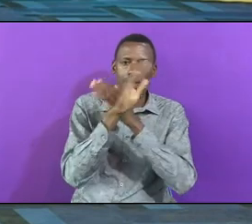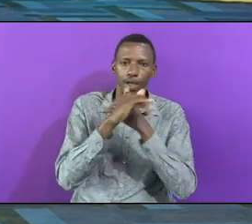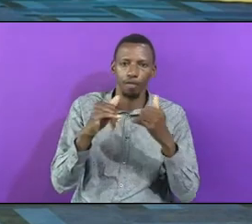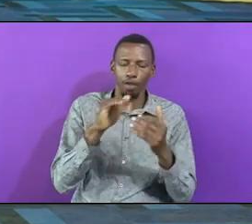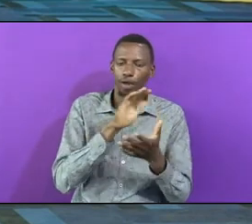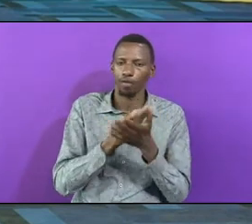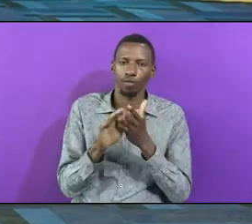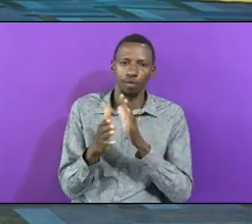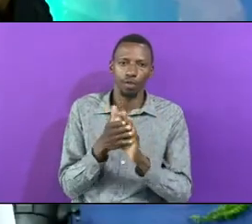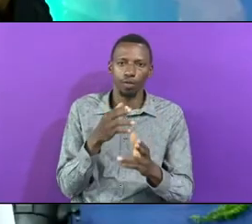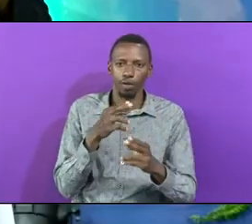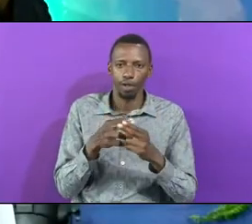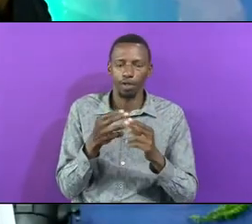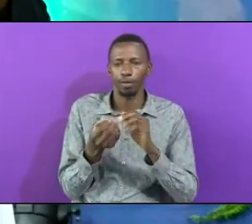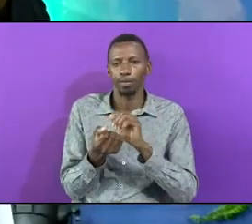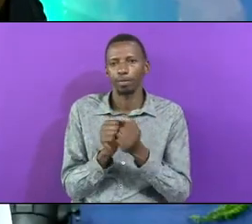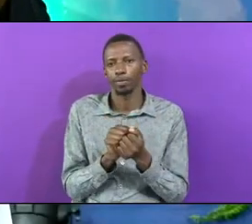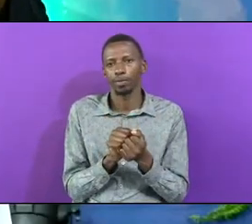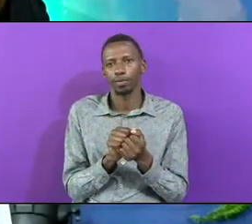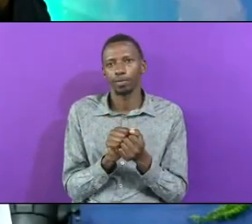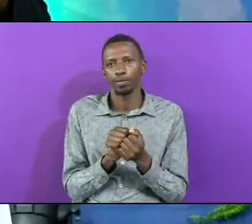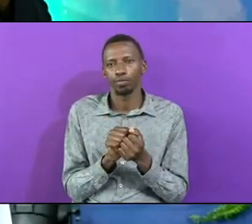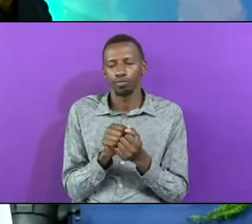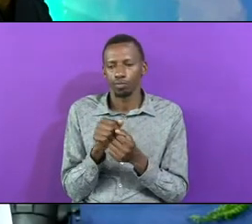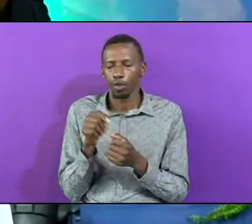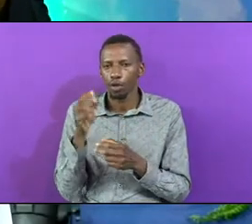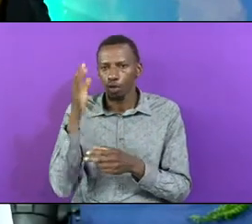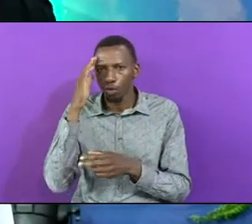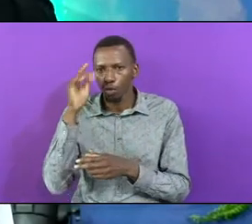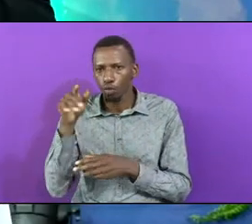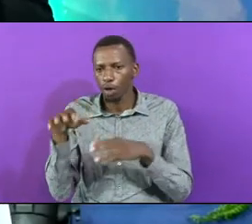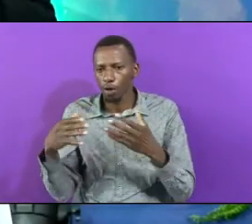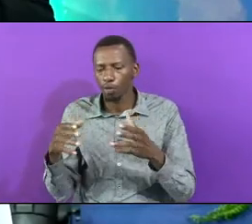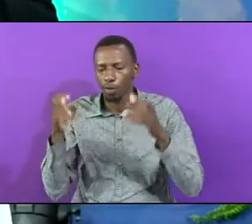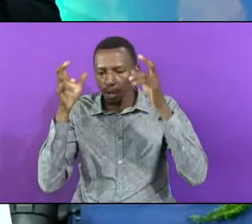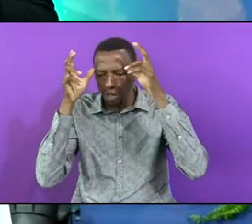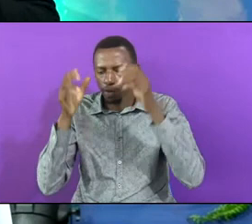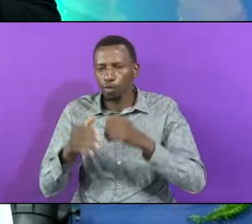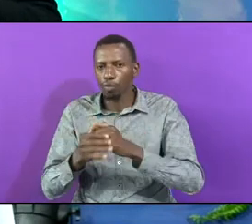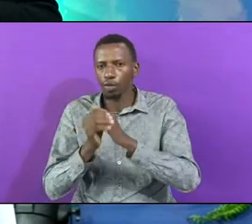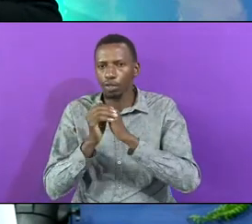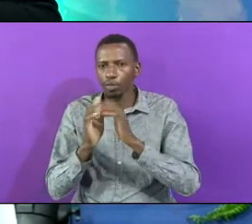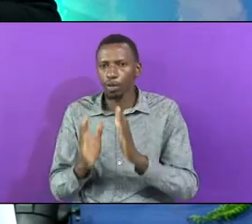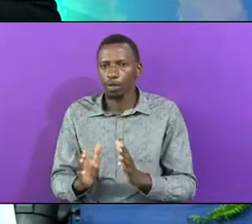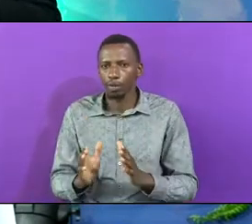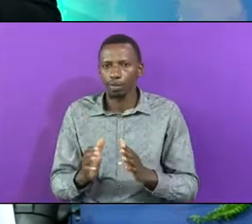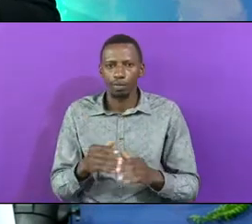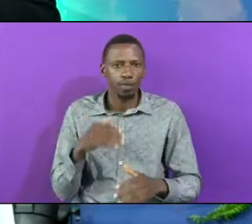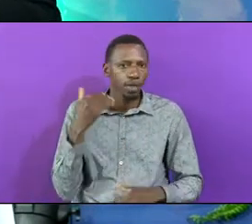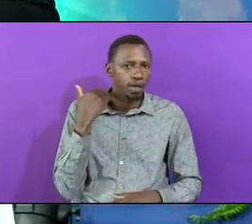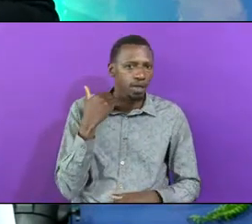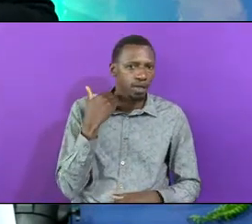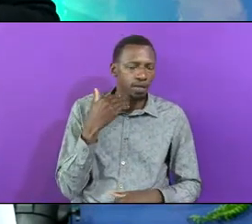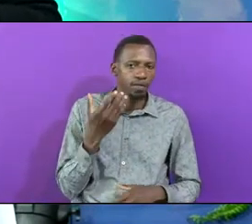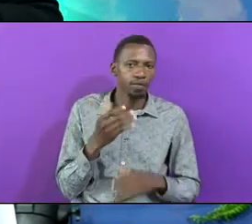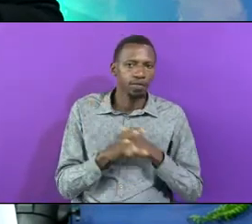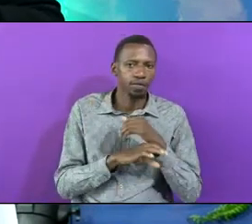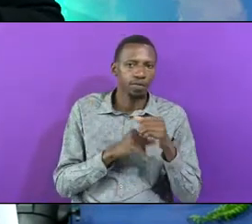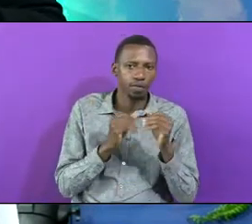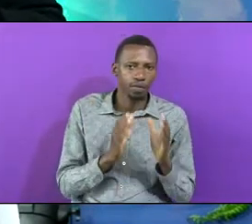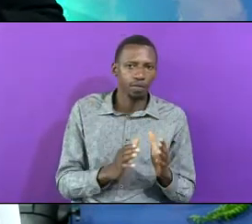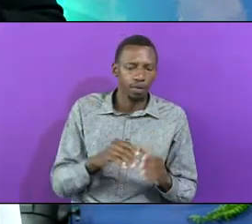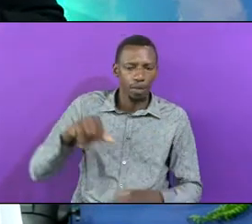Are You Known Now As A Devil Wessiper As A Thief As An Adulter We Need